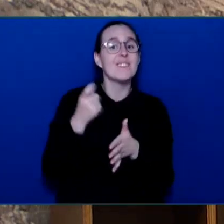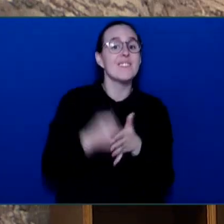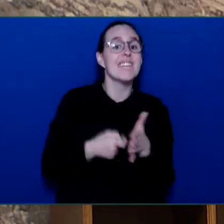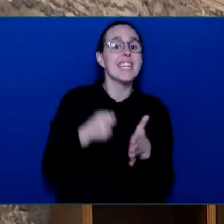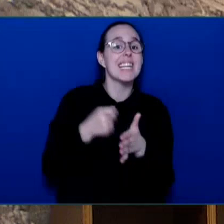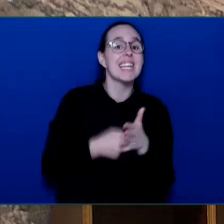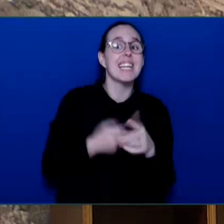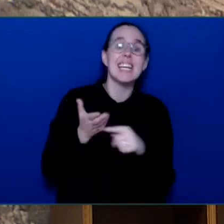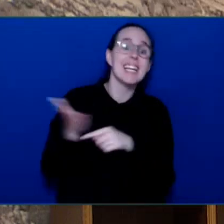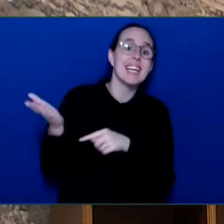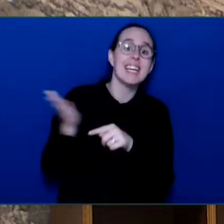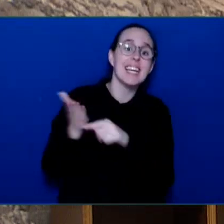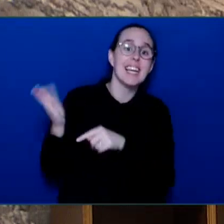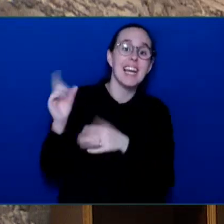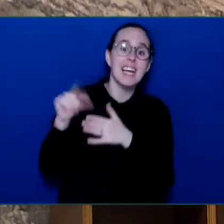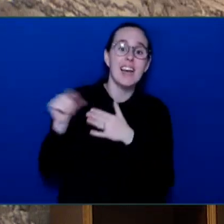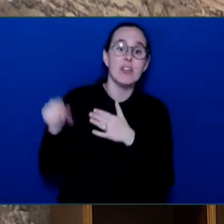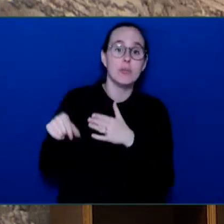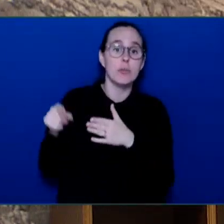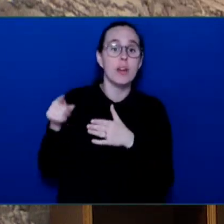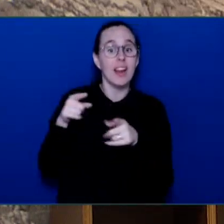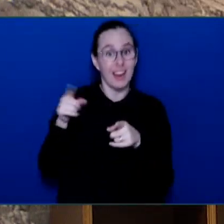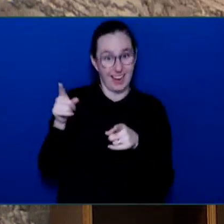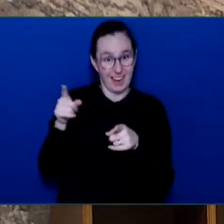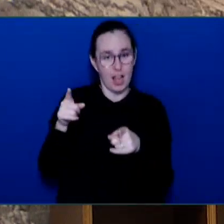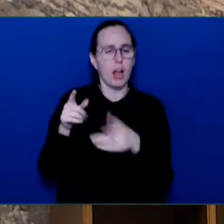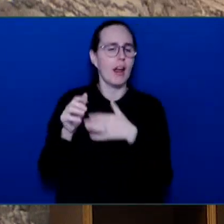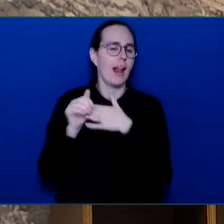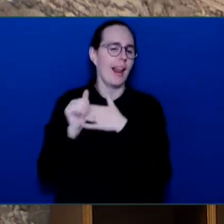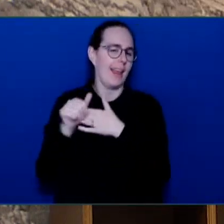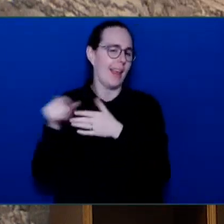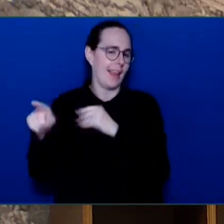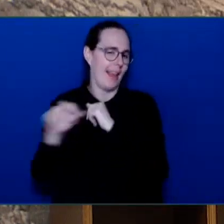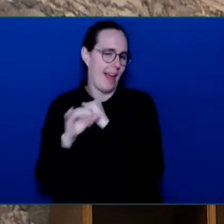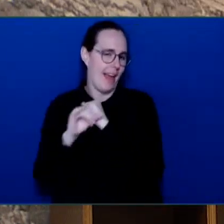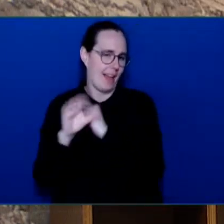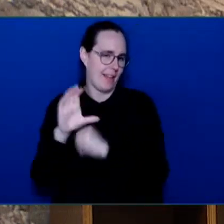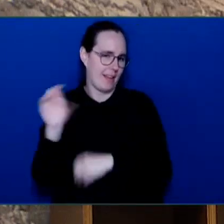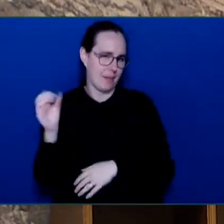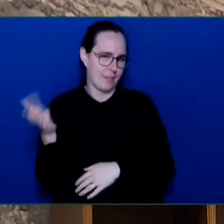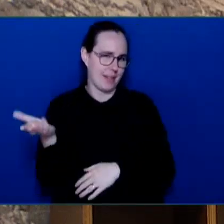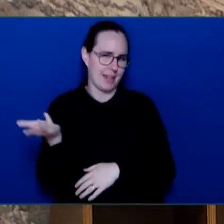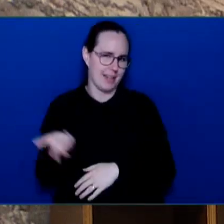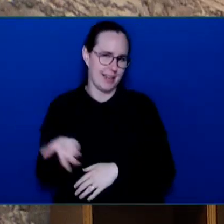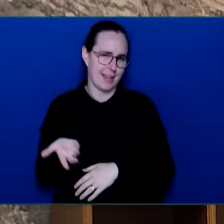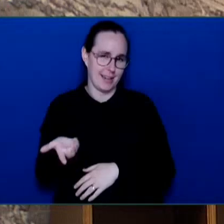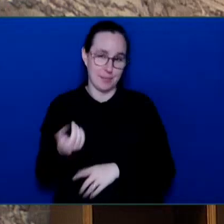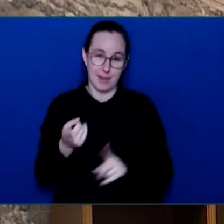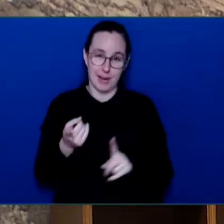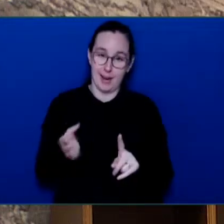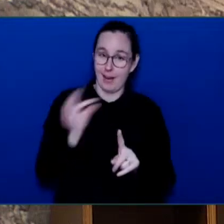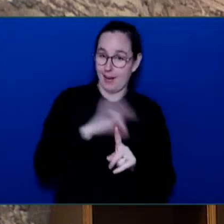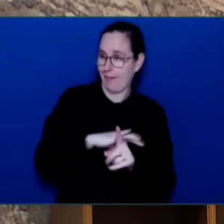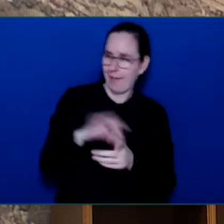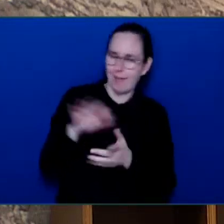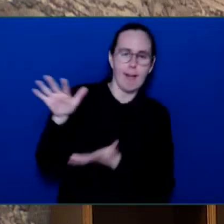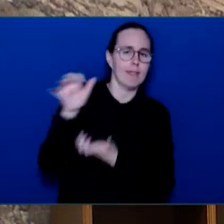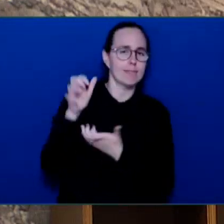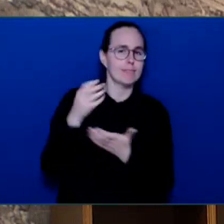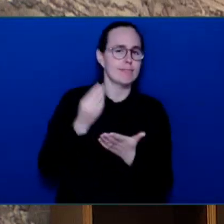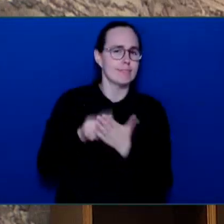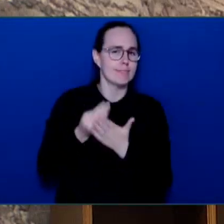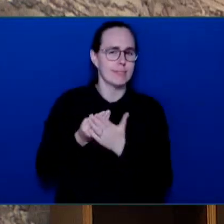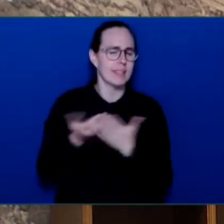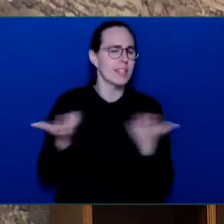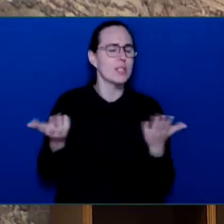So, my question to the Premier is this. How can the Premier look British Columbia taxpayers in the eyes, people who are struggling, and